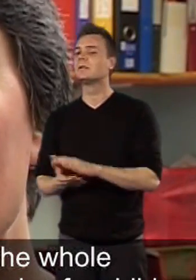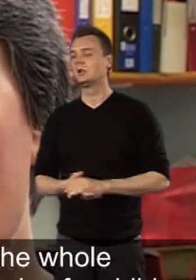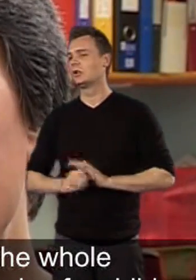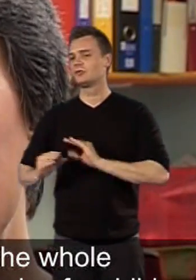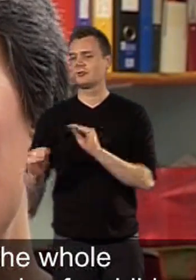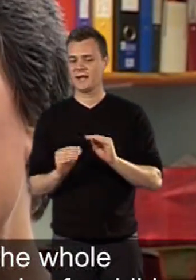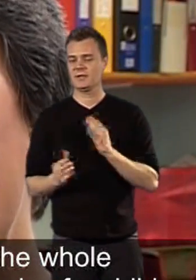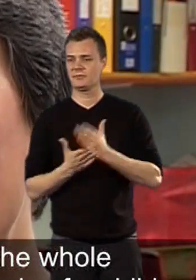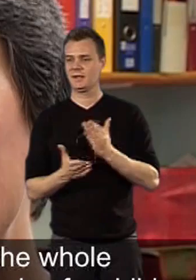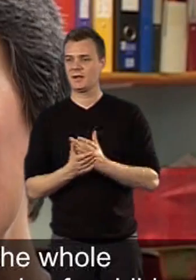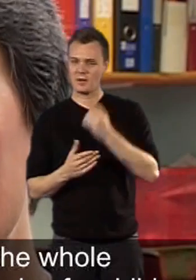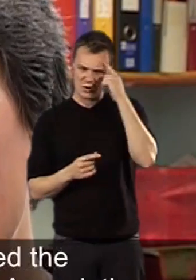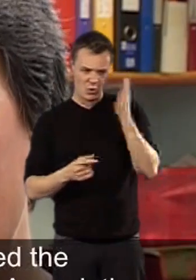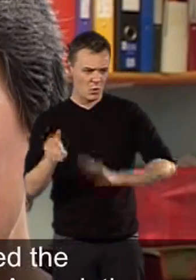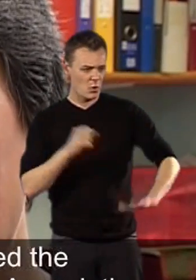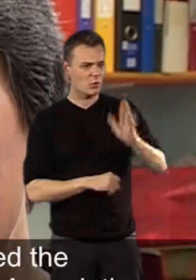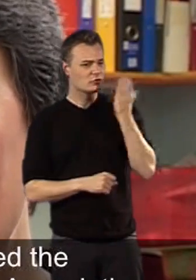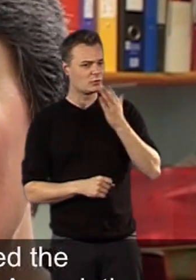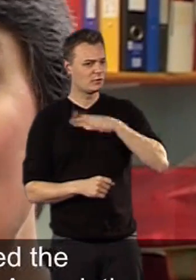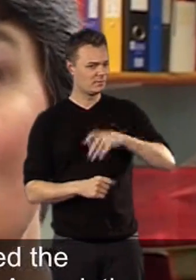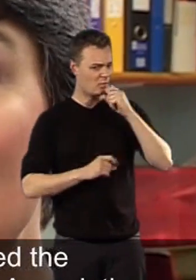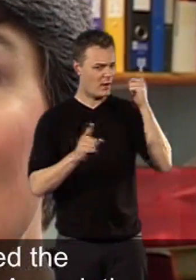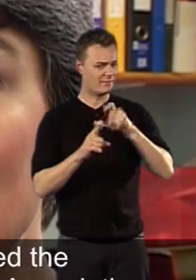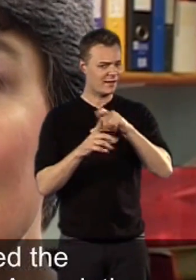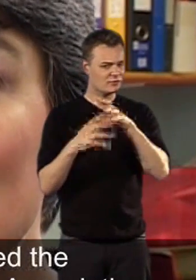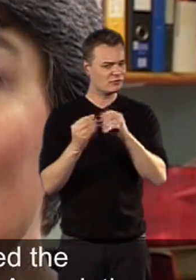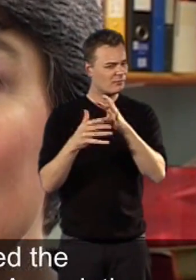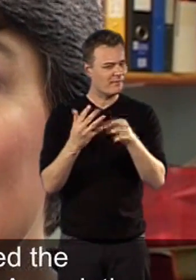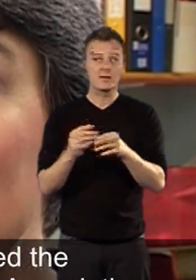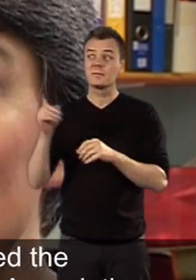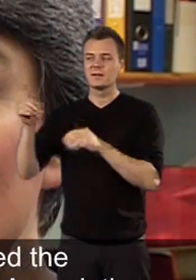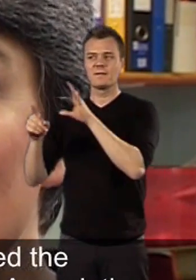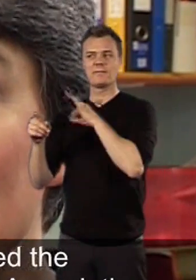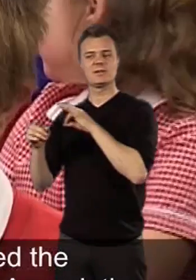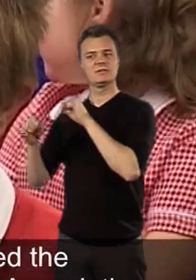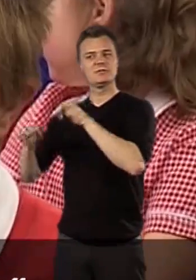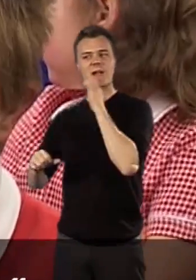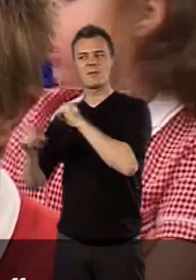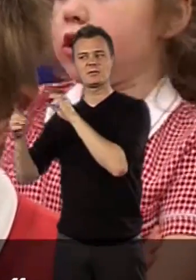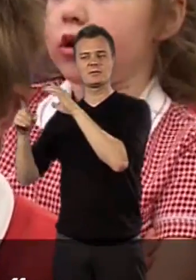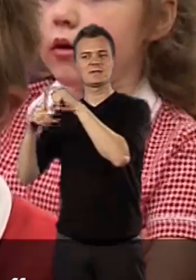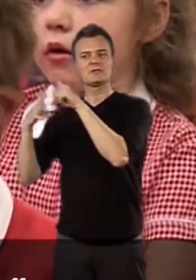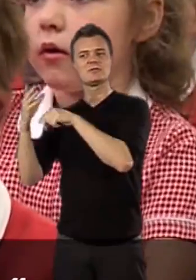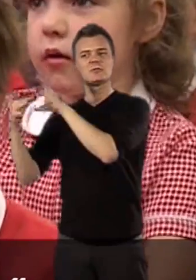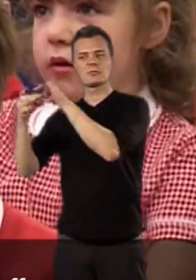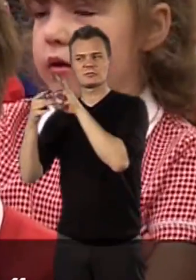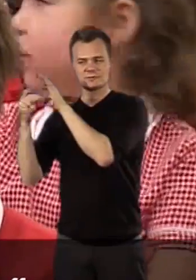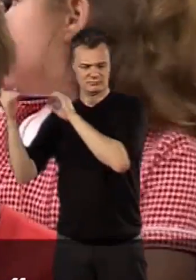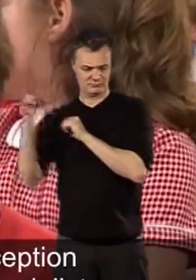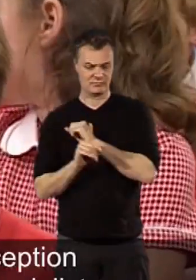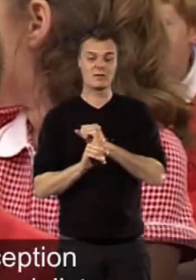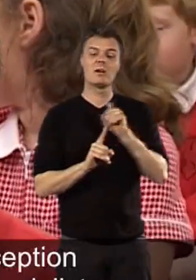the whole staff needed to be aware of the needs of a child with Down syndrome. So we invited the chairman of the Down syndrome association to come and speak to the whole staff.